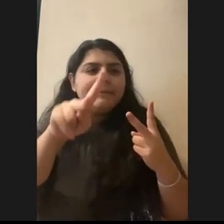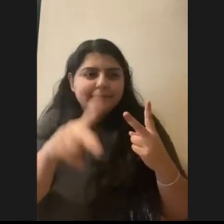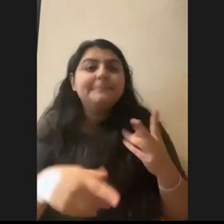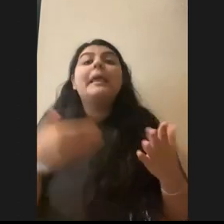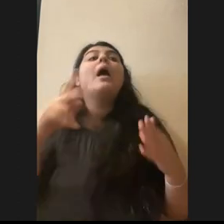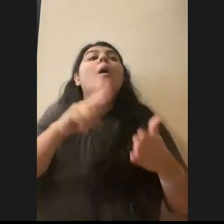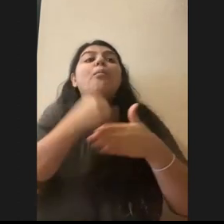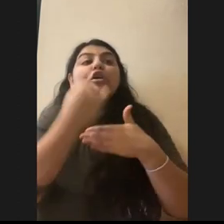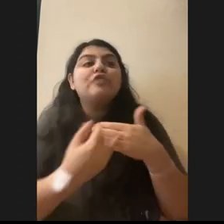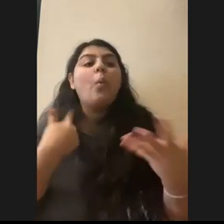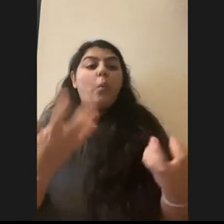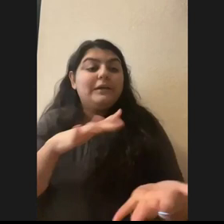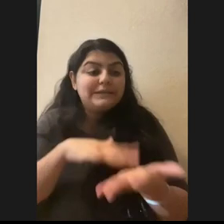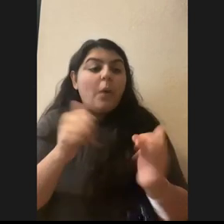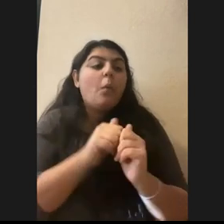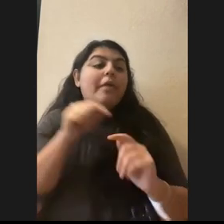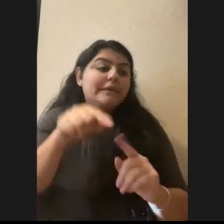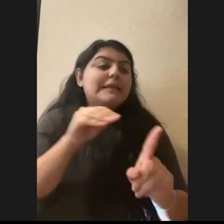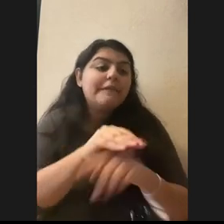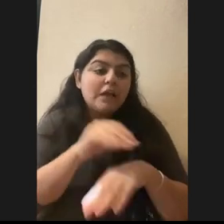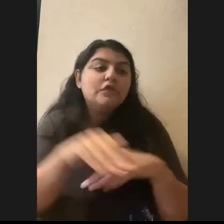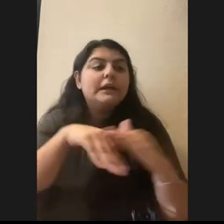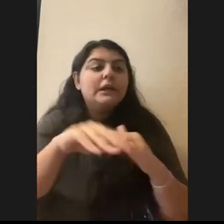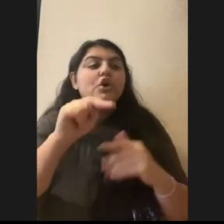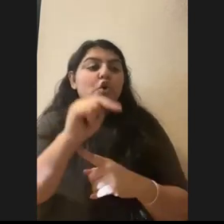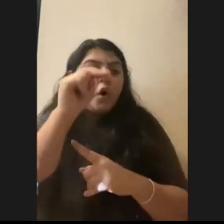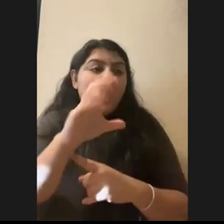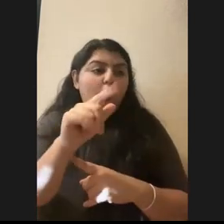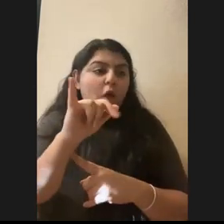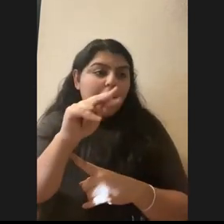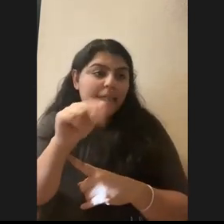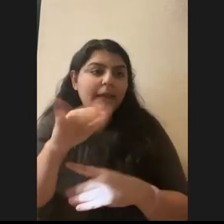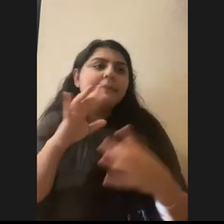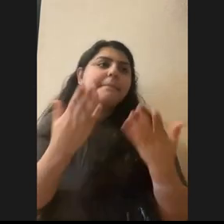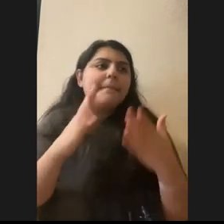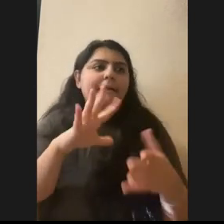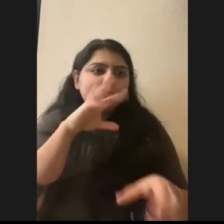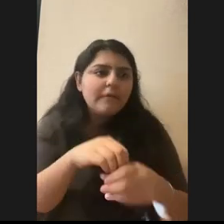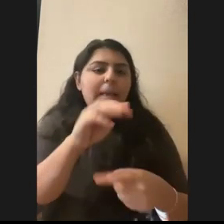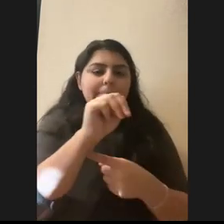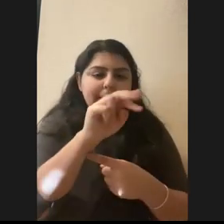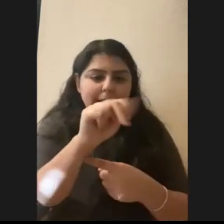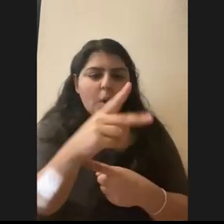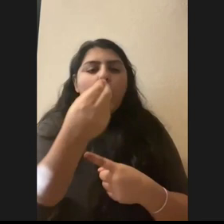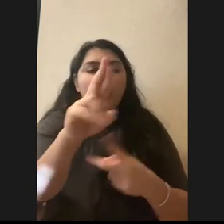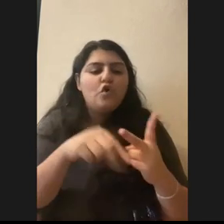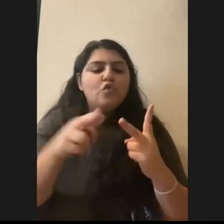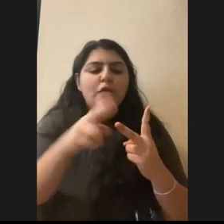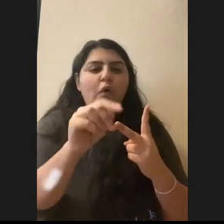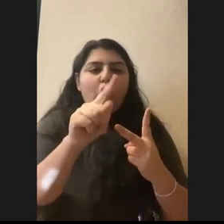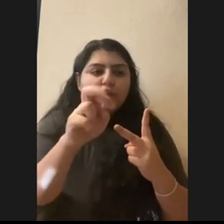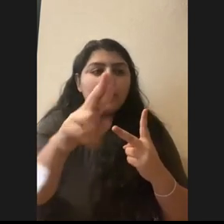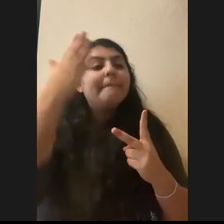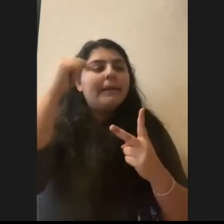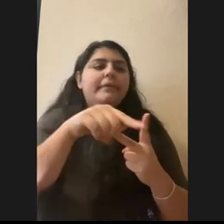started, uh, with this advisor in North Carolina is it might involve mink or river otters there because they're affected by the flooding,